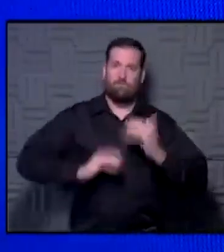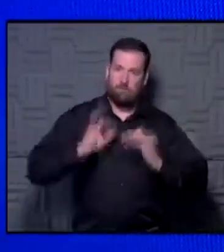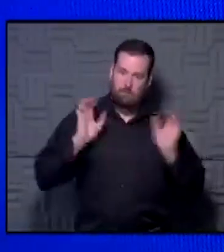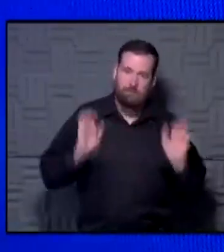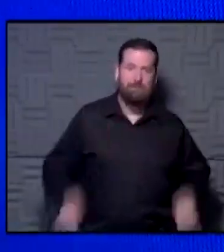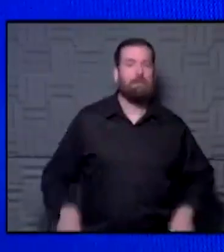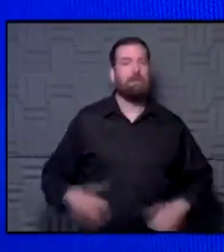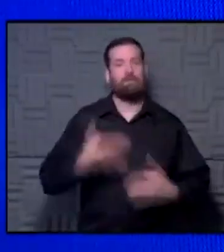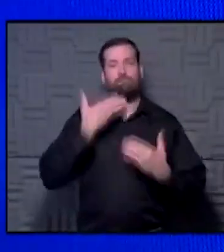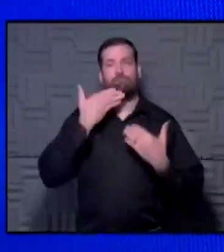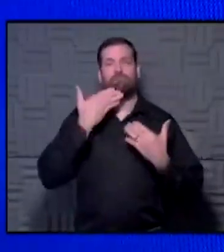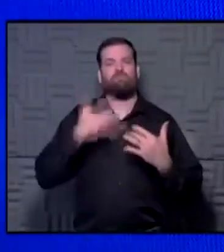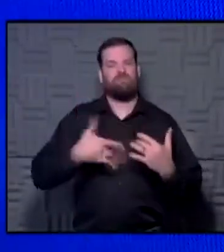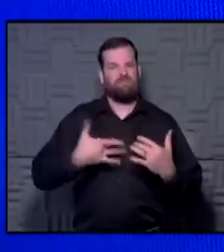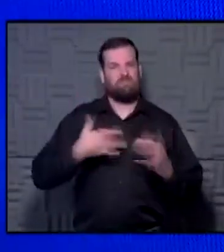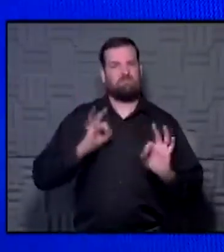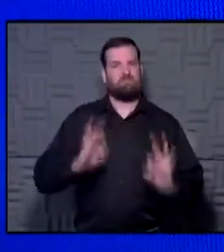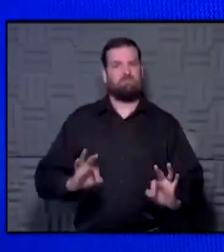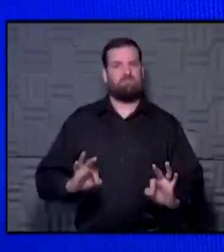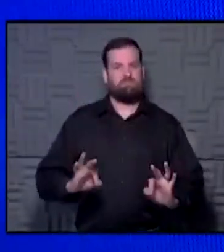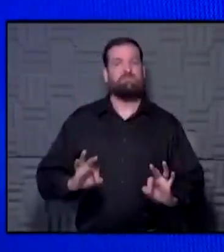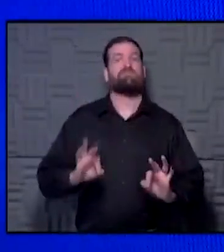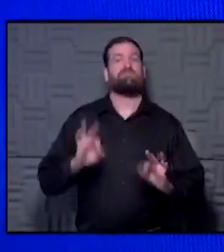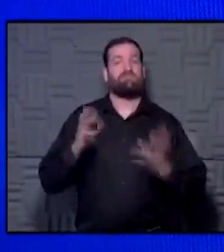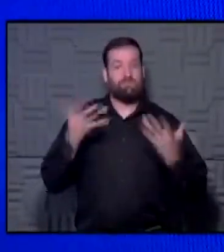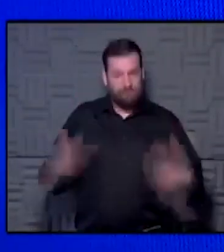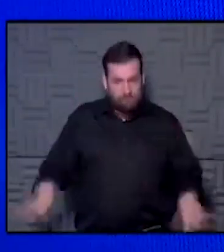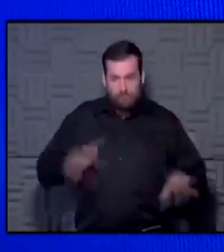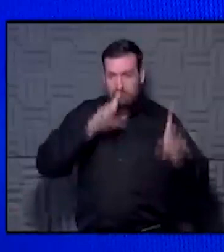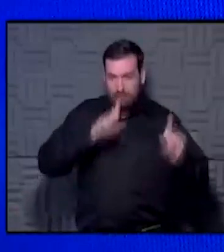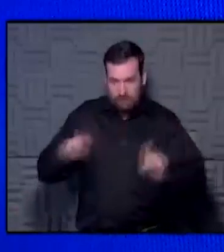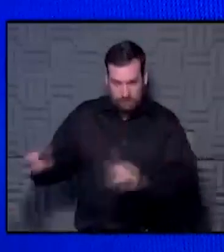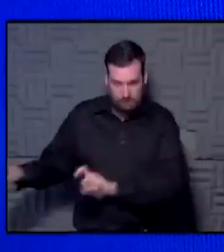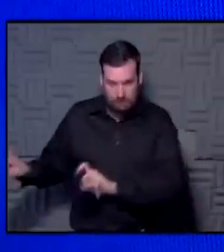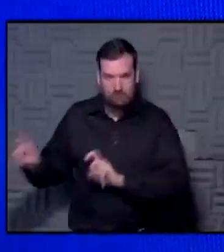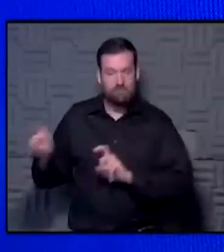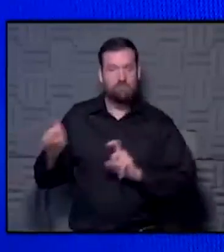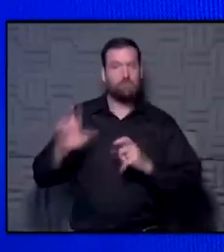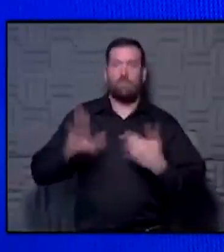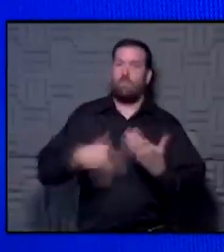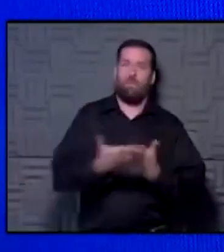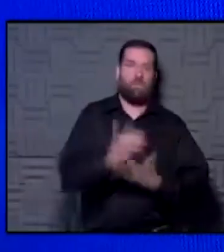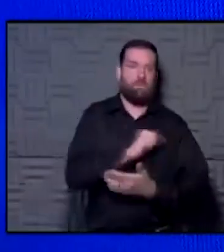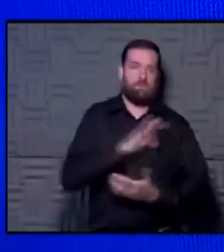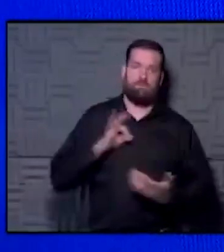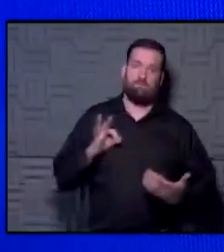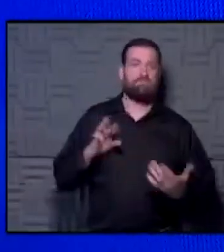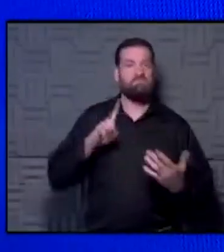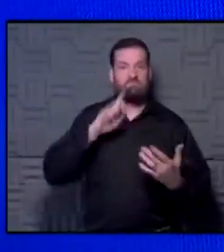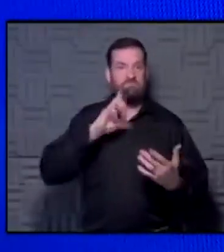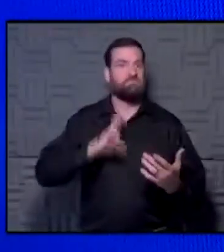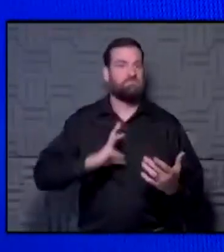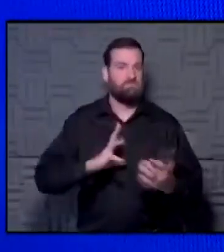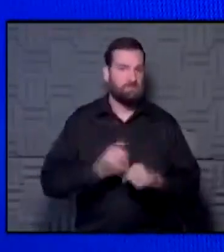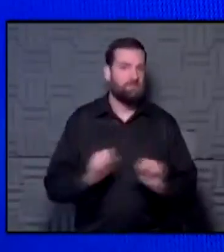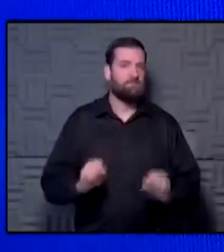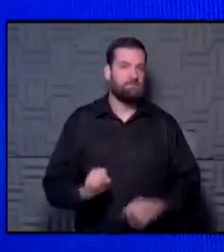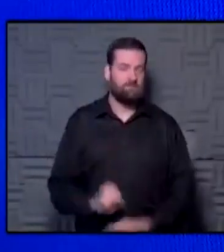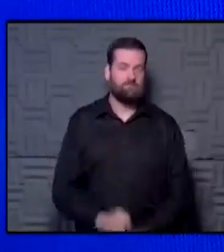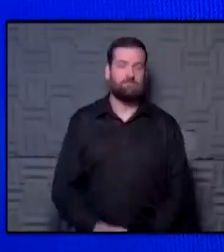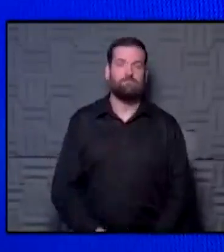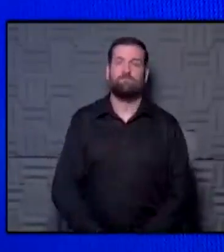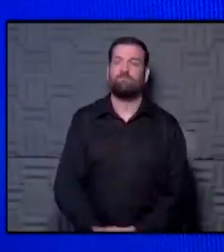You have great confidence going back. Everybody has been screened. Everybody has been tested. So, I think that, I think it's a safe place to be.